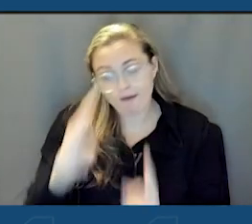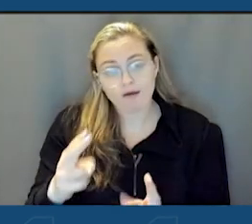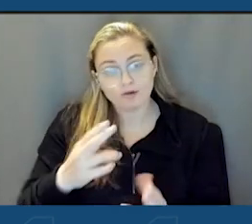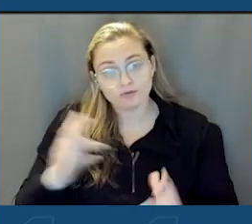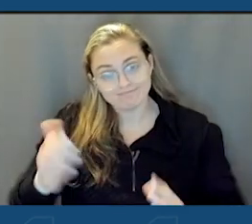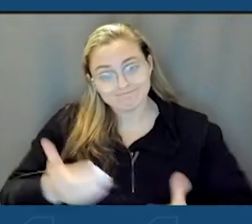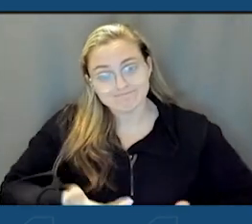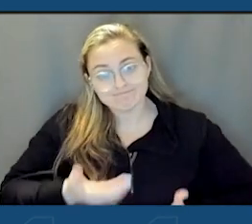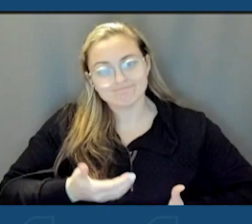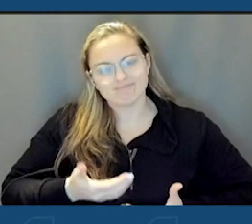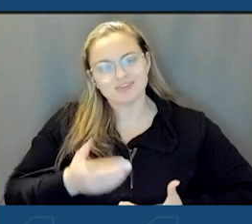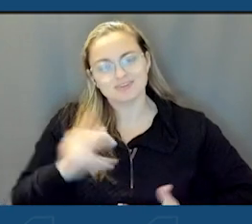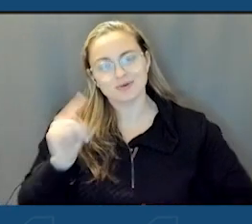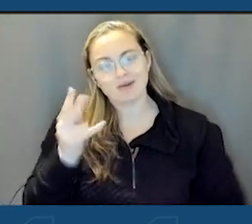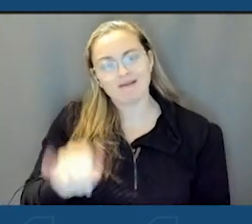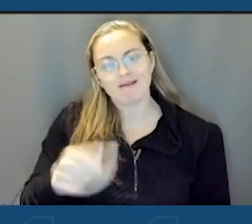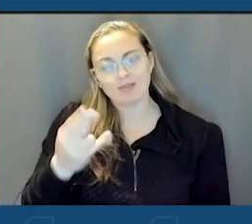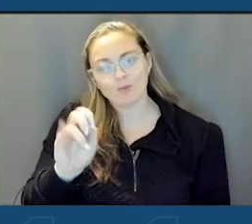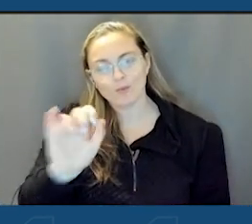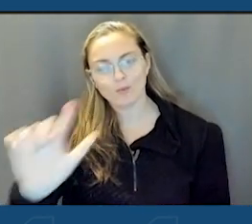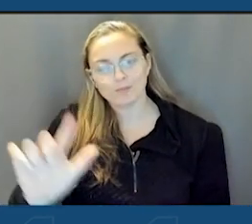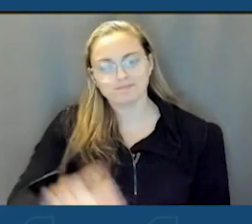to introduce Governor Kathy Holcomb.